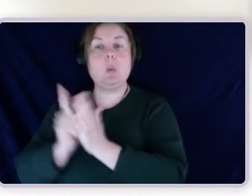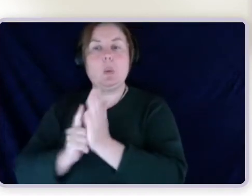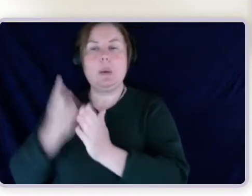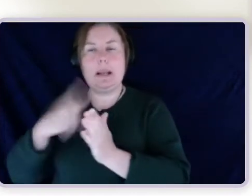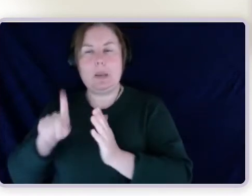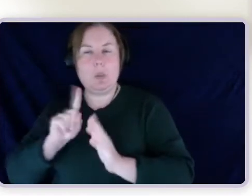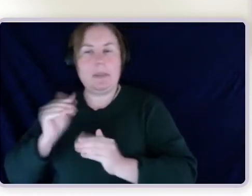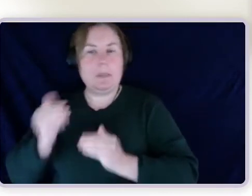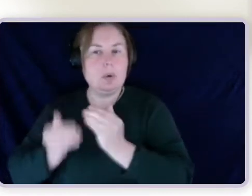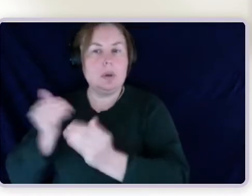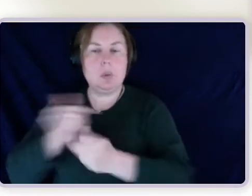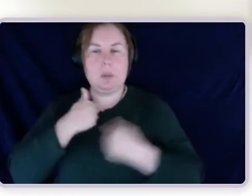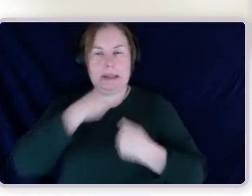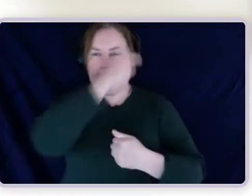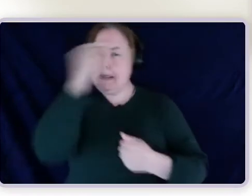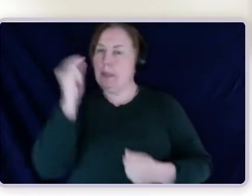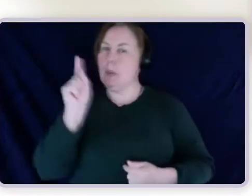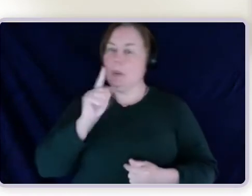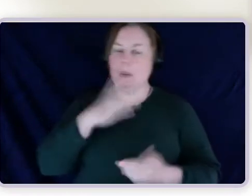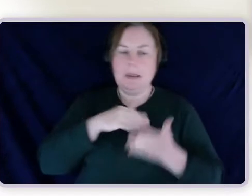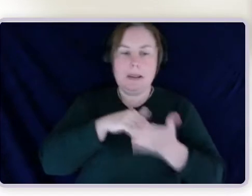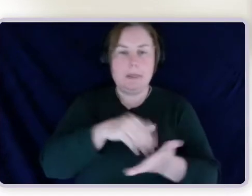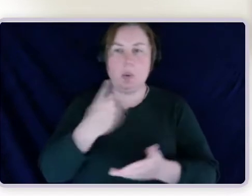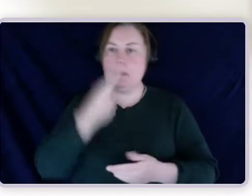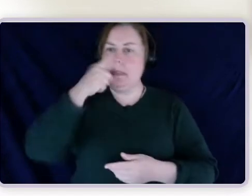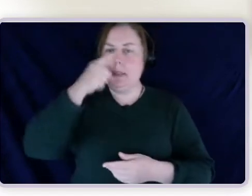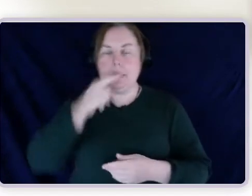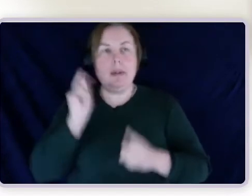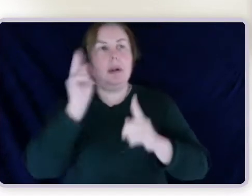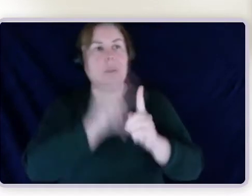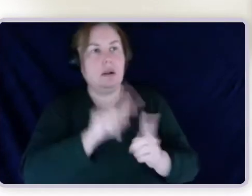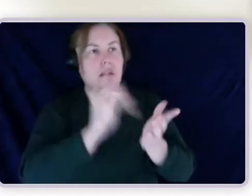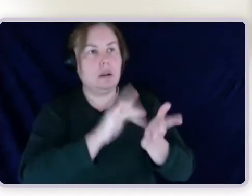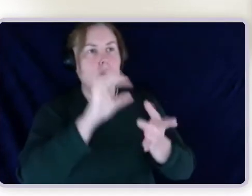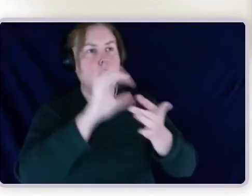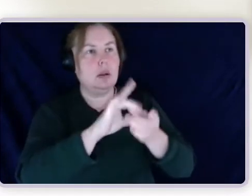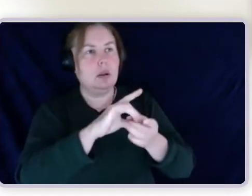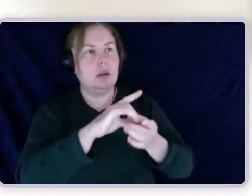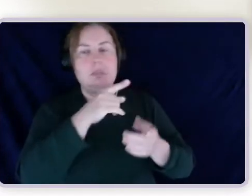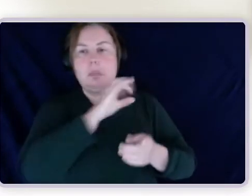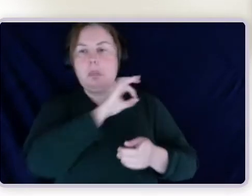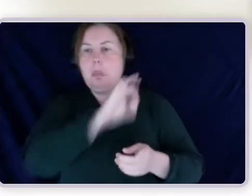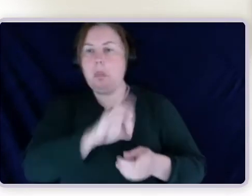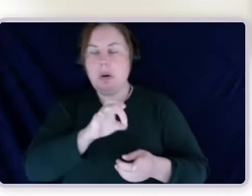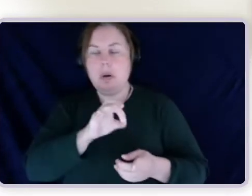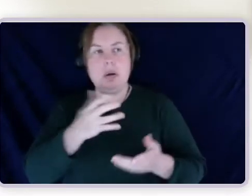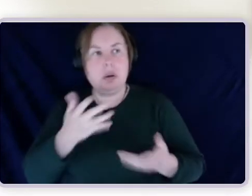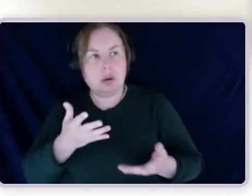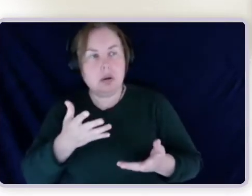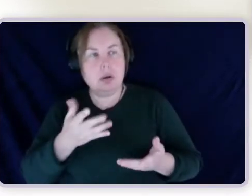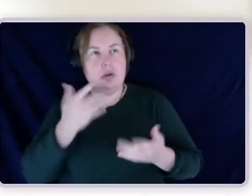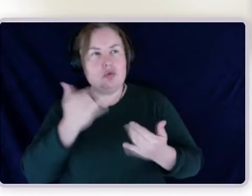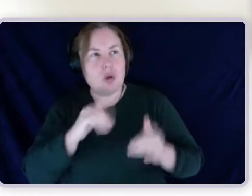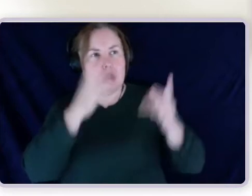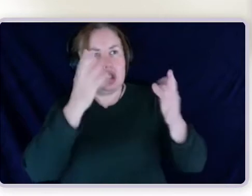Victorians appeal wrongful Centrelink decisions. That's the core of the work we do. We also engage in systemic